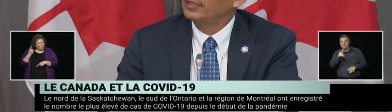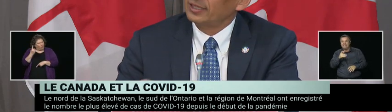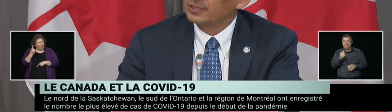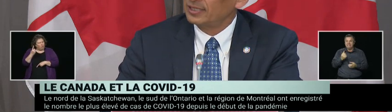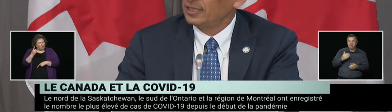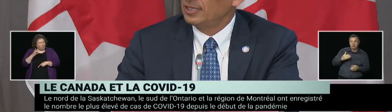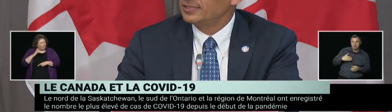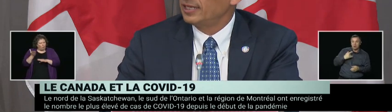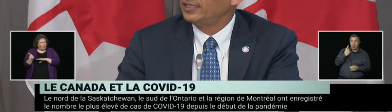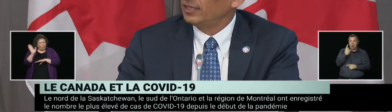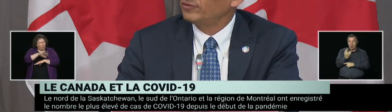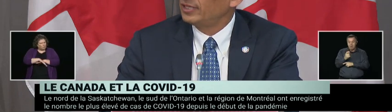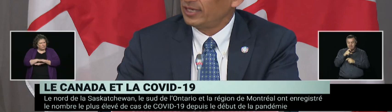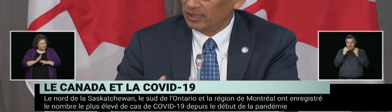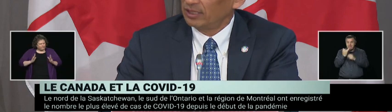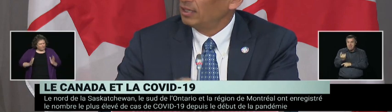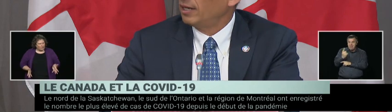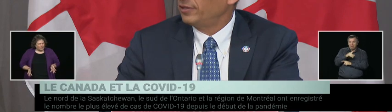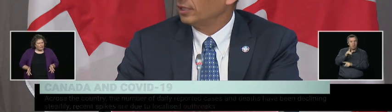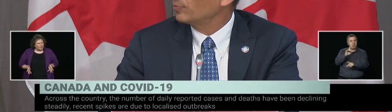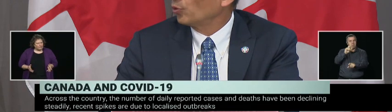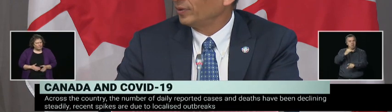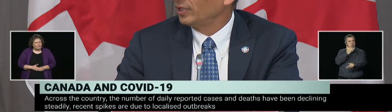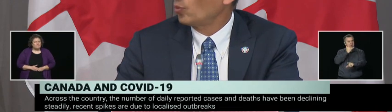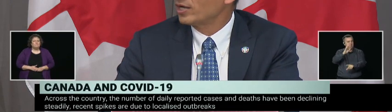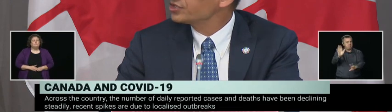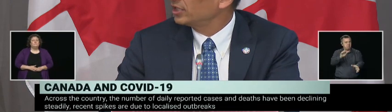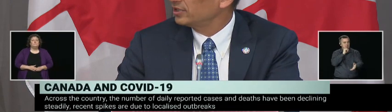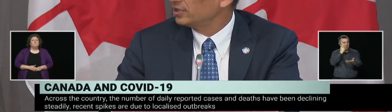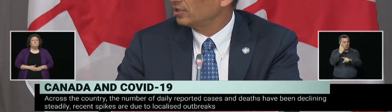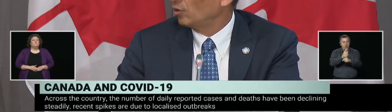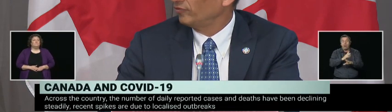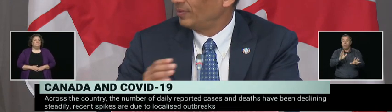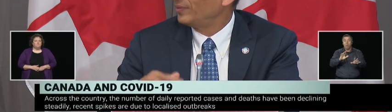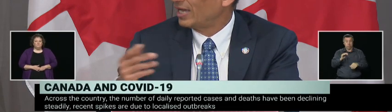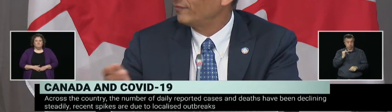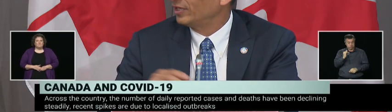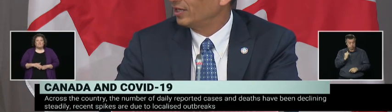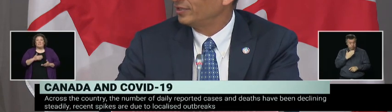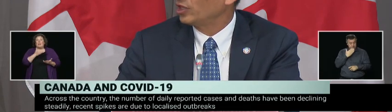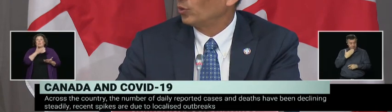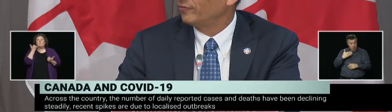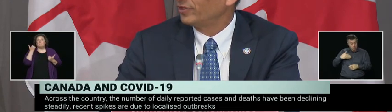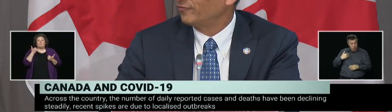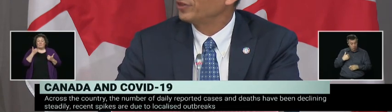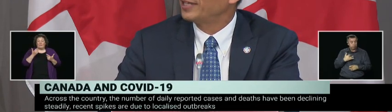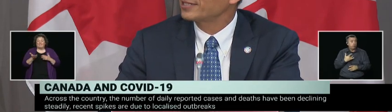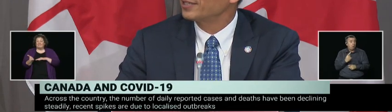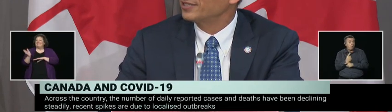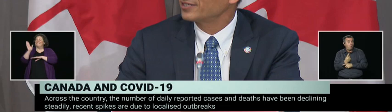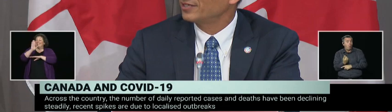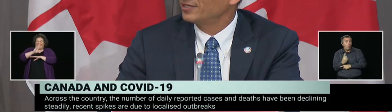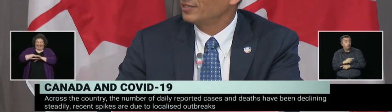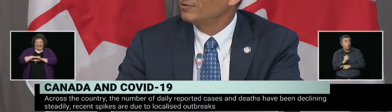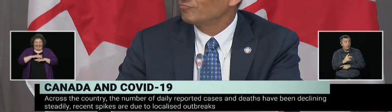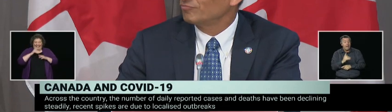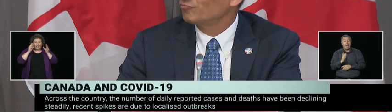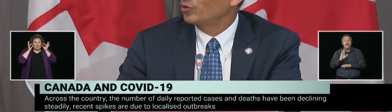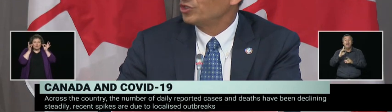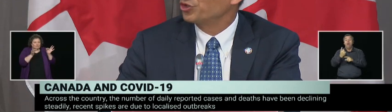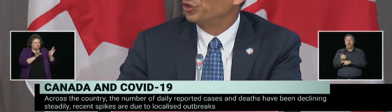the day. And then as they say at the end of the day, I think appropriately washing it and hopefully maybe having another one for the next day is